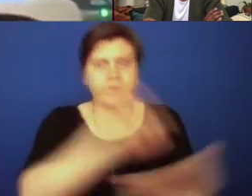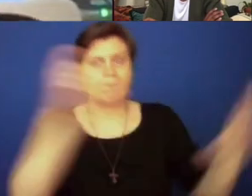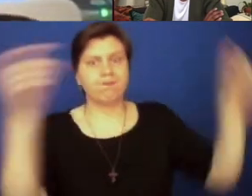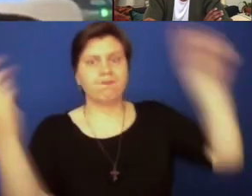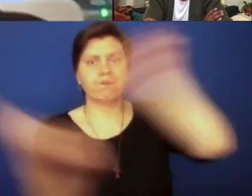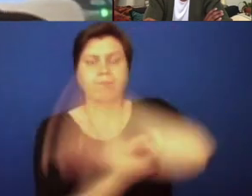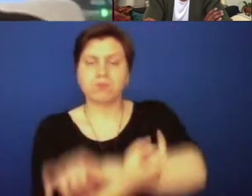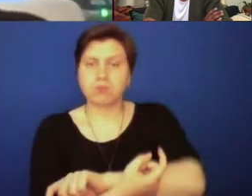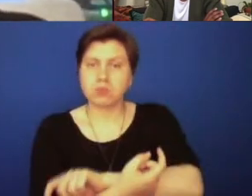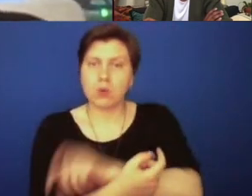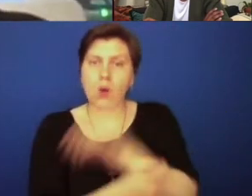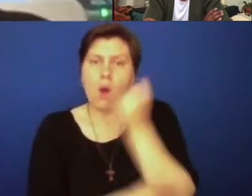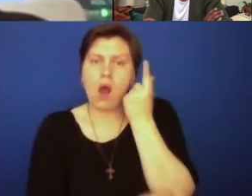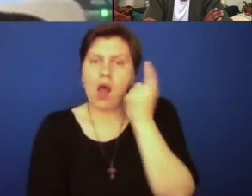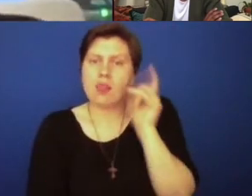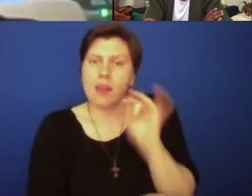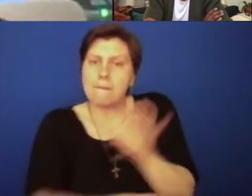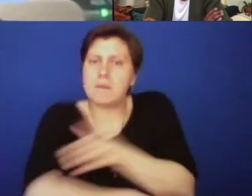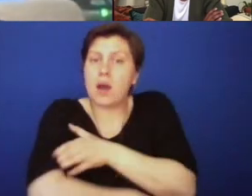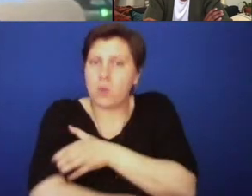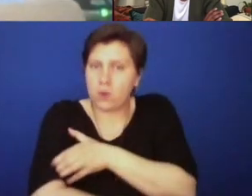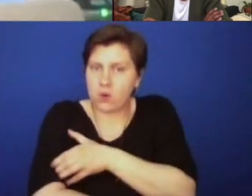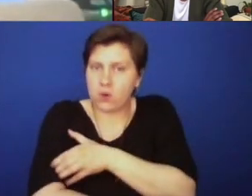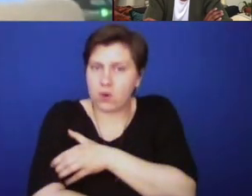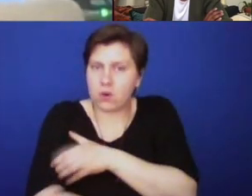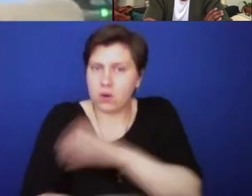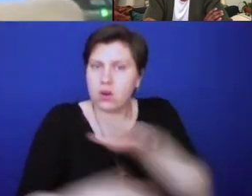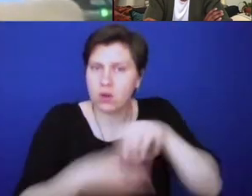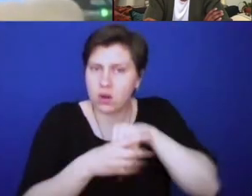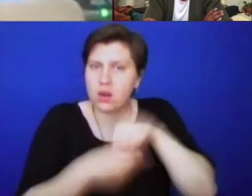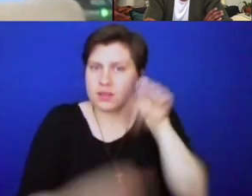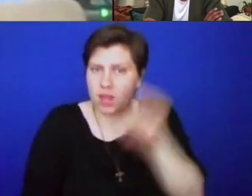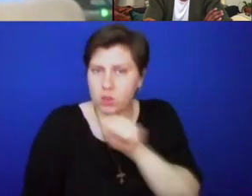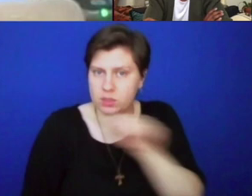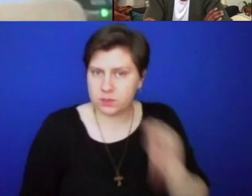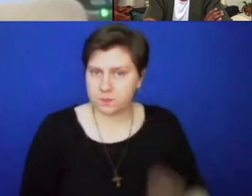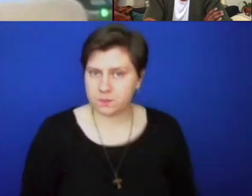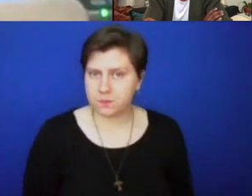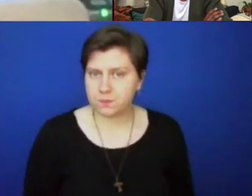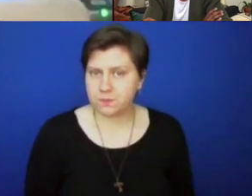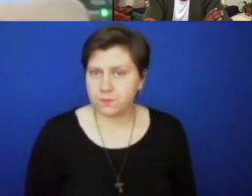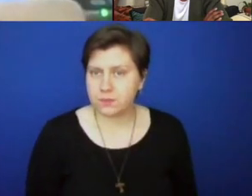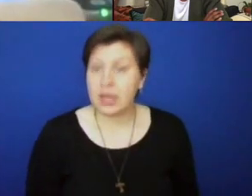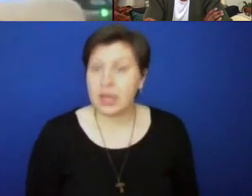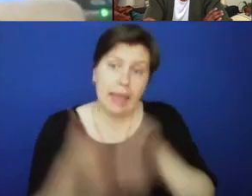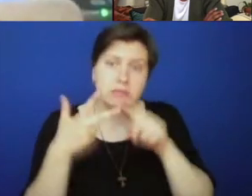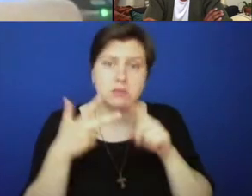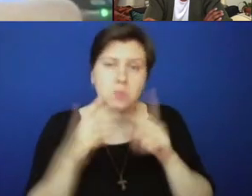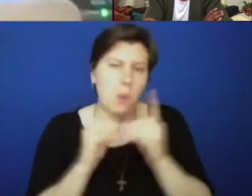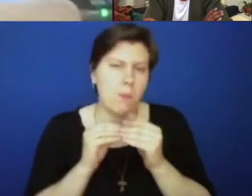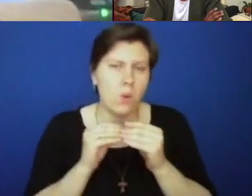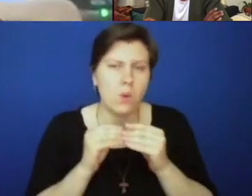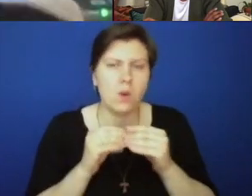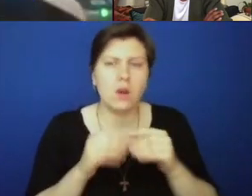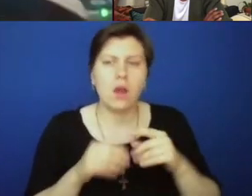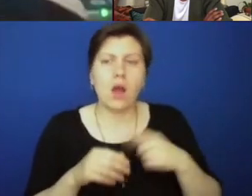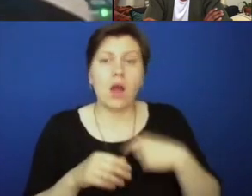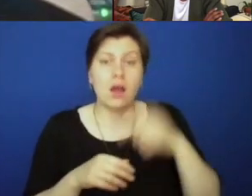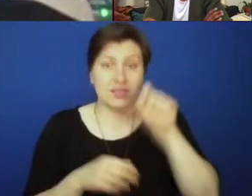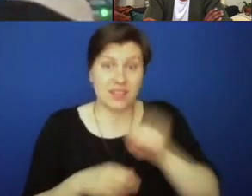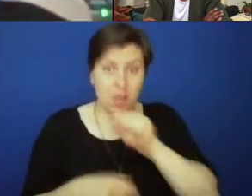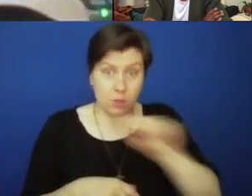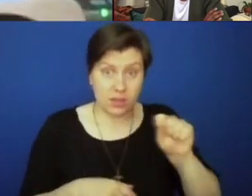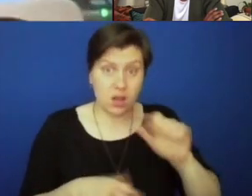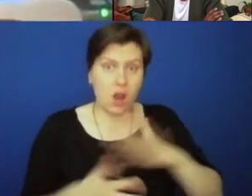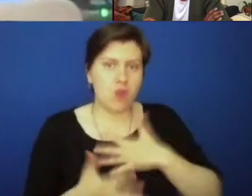And so, so understanding the power of, of the sacraments. And, and I guess one, one final spiritual lesson again in the sacraments is, you the sacrament of